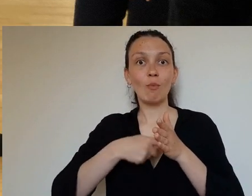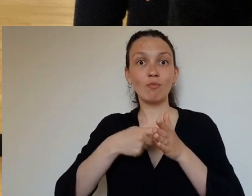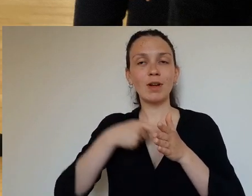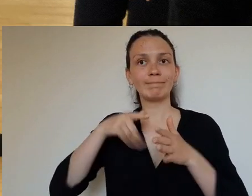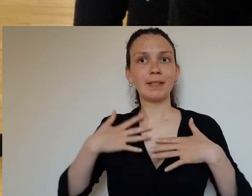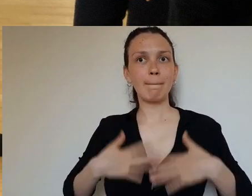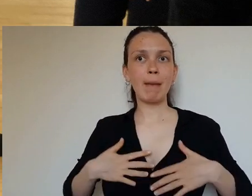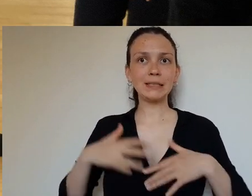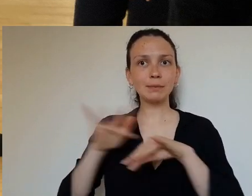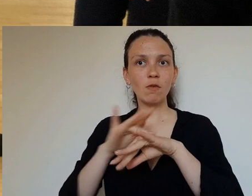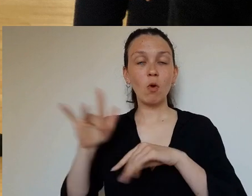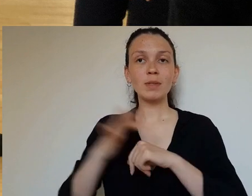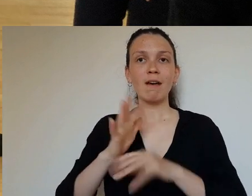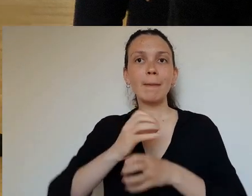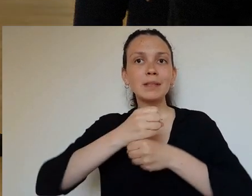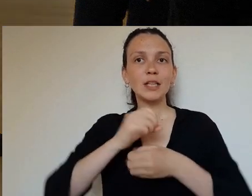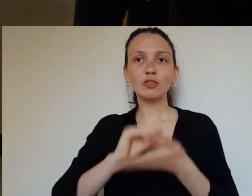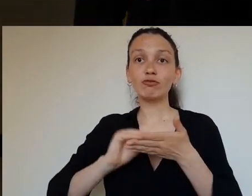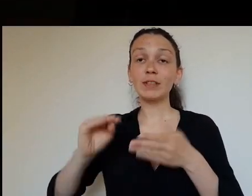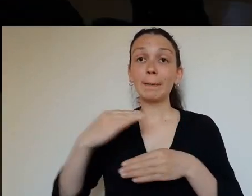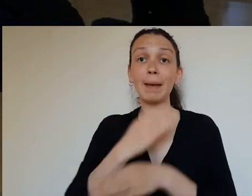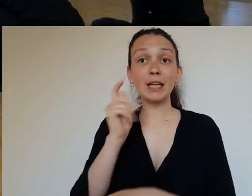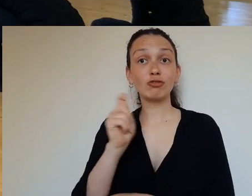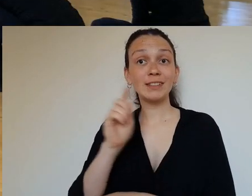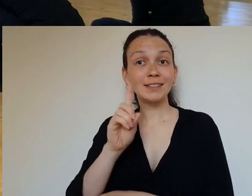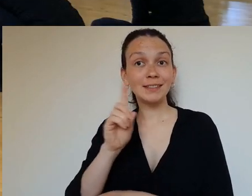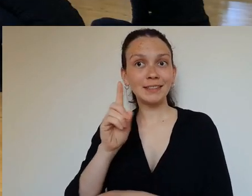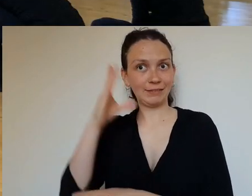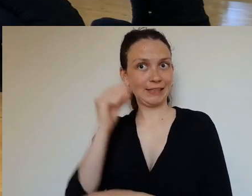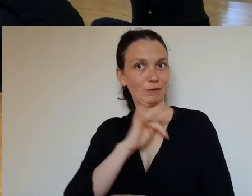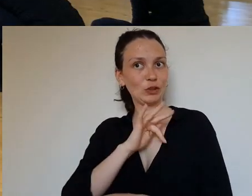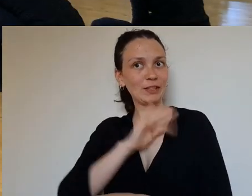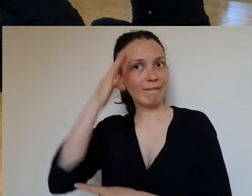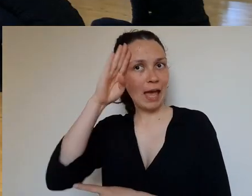playwright Theresa Deevy, a three-page ballet that has never before been performed.